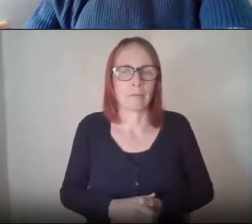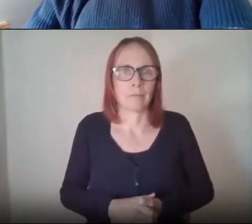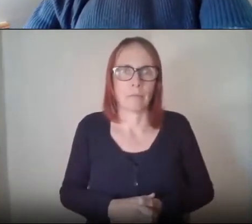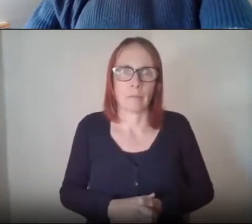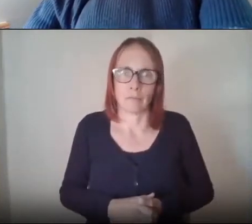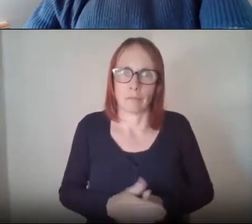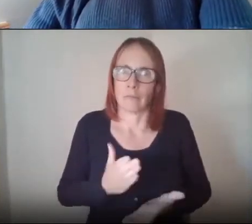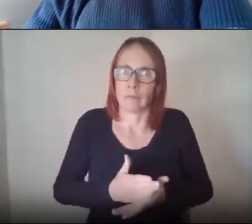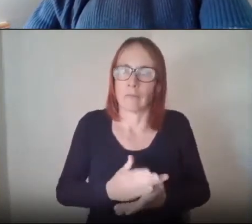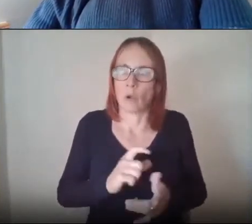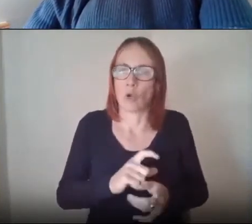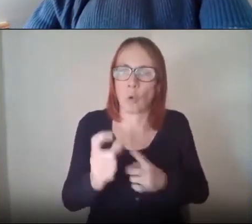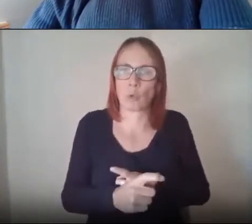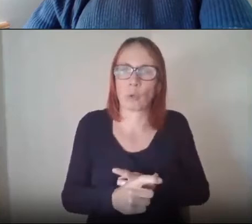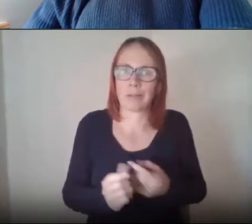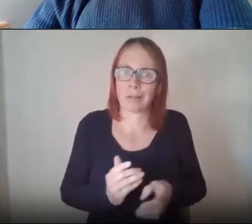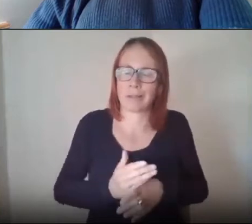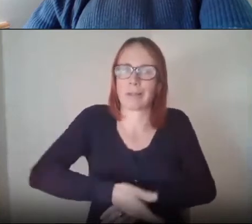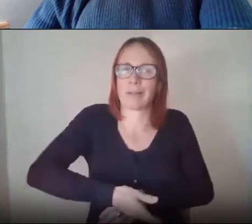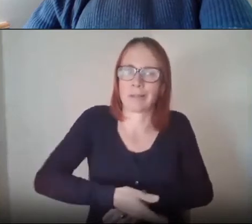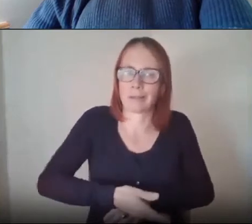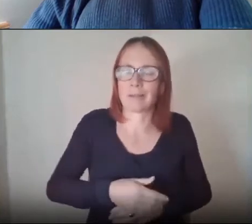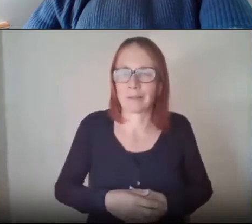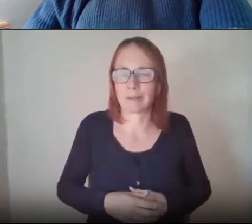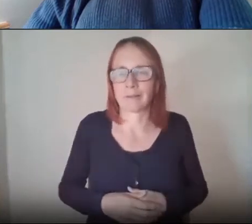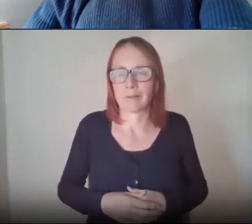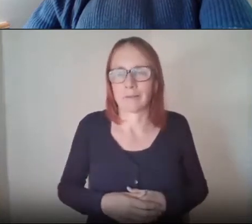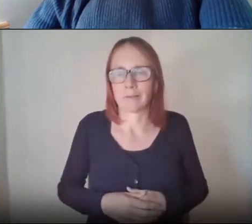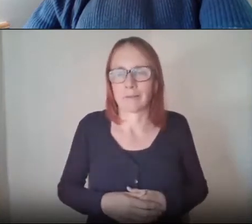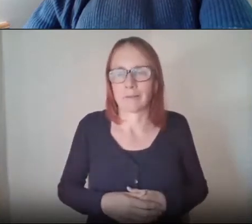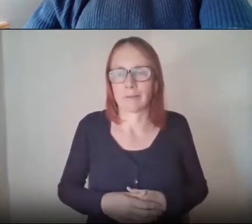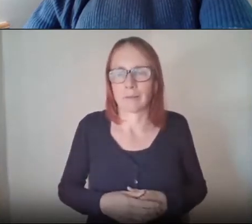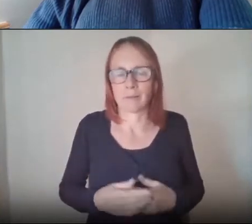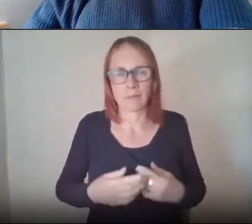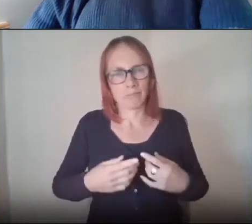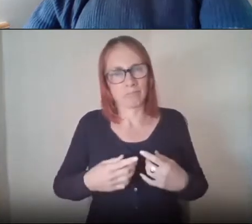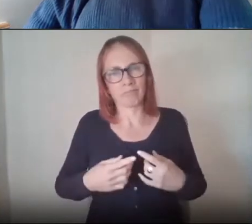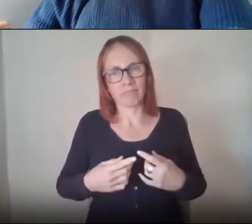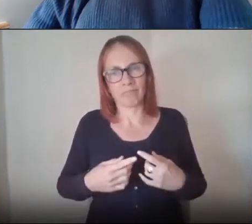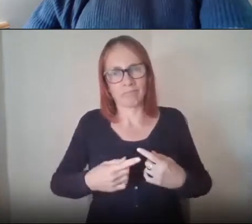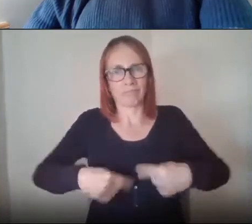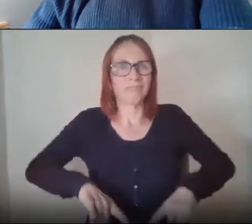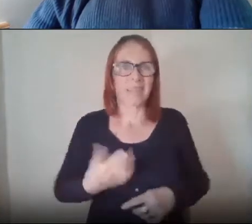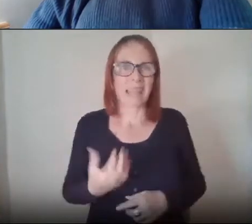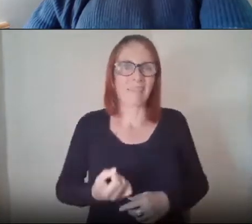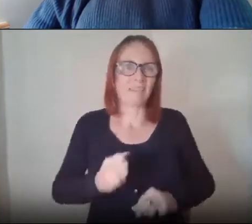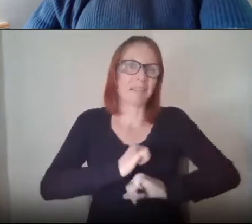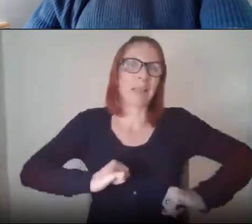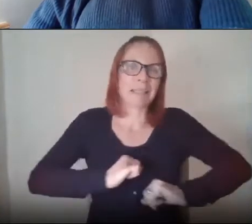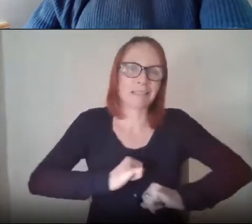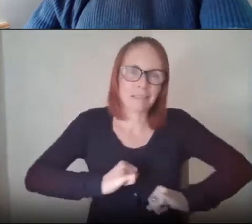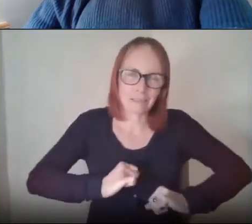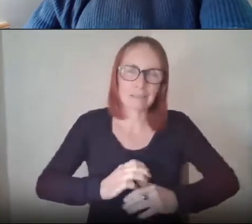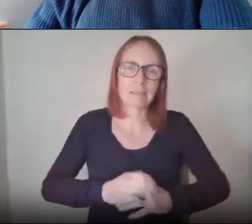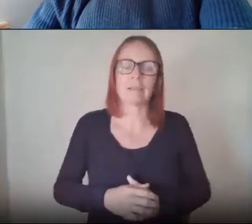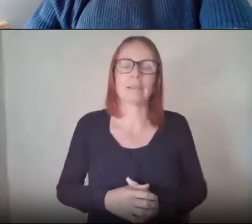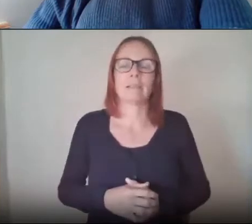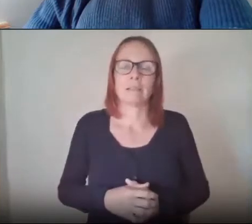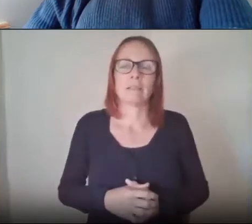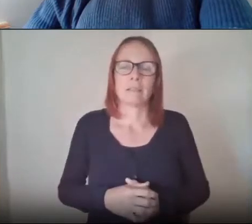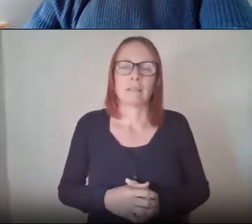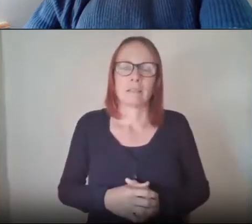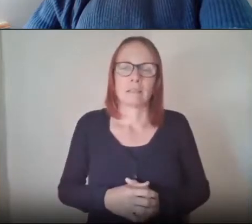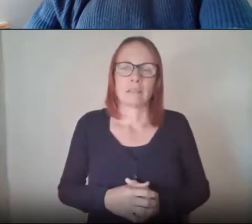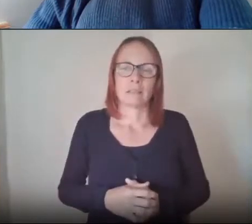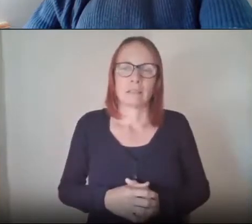community effort we've just kind of had the ability that we had the space and we could